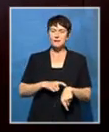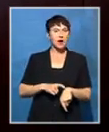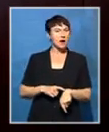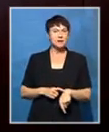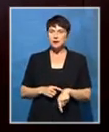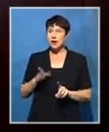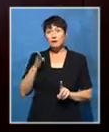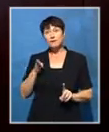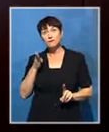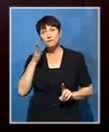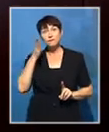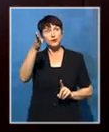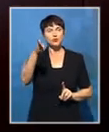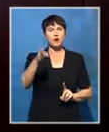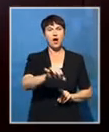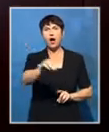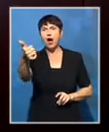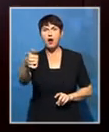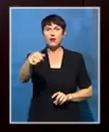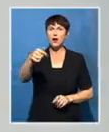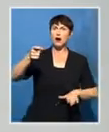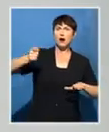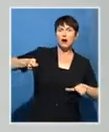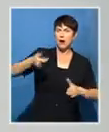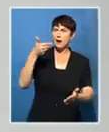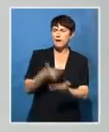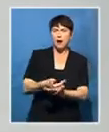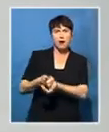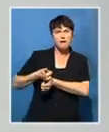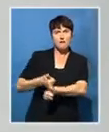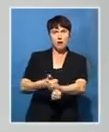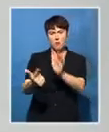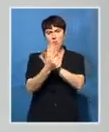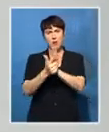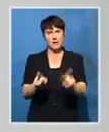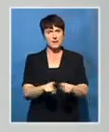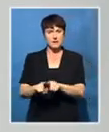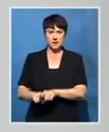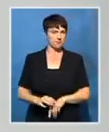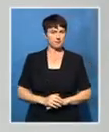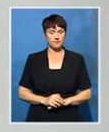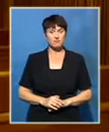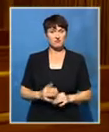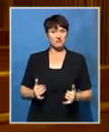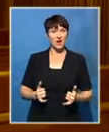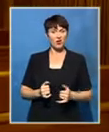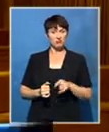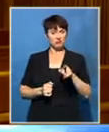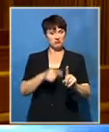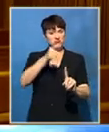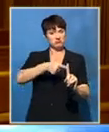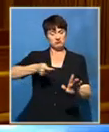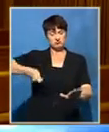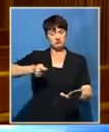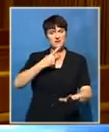is not used or followed by any other court. For now, though, the assisted suicide order stands. It doesn't